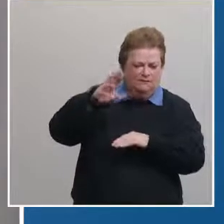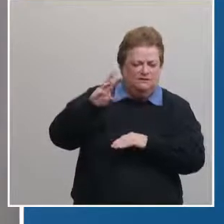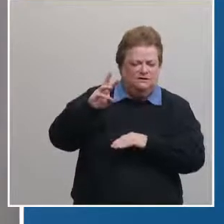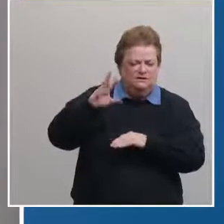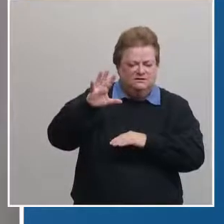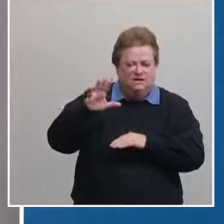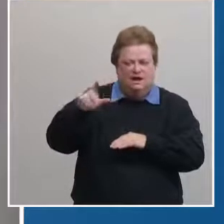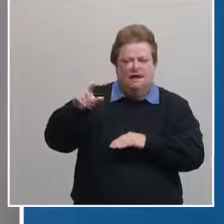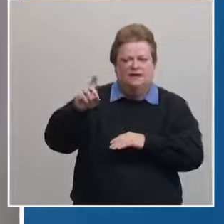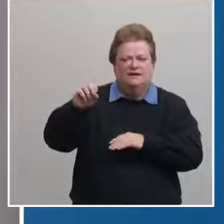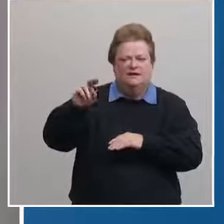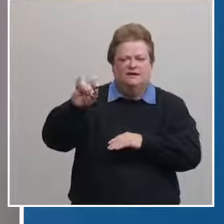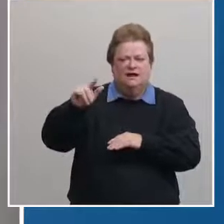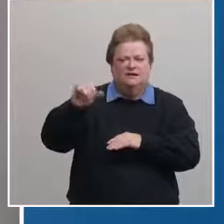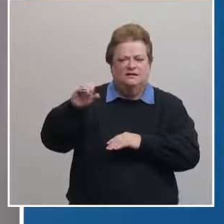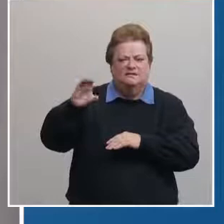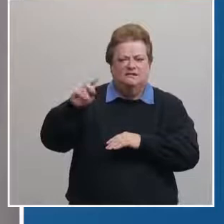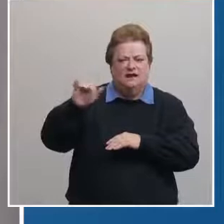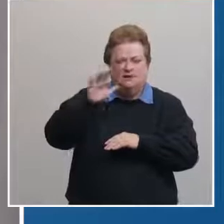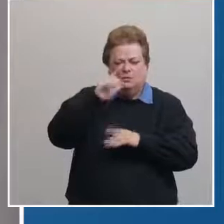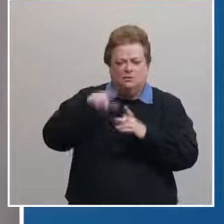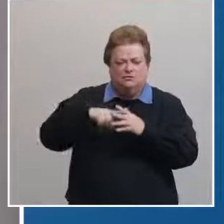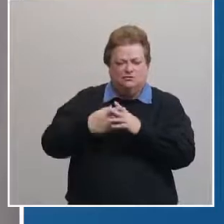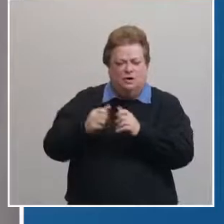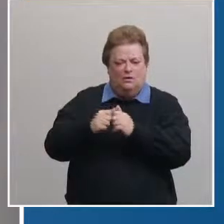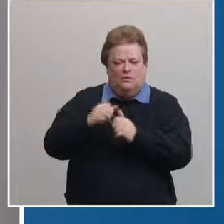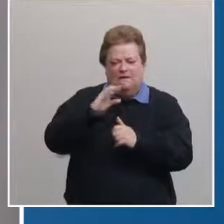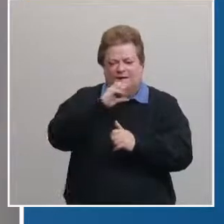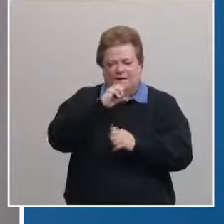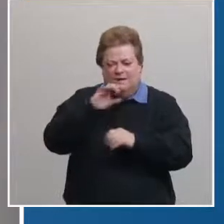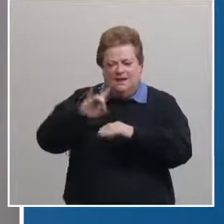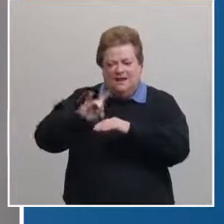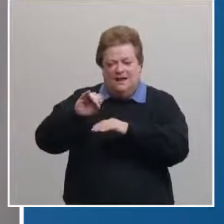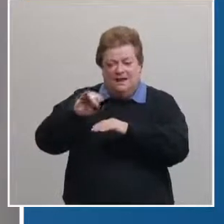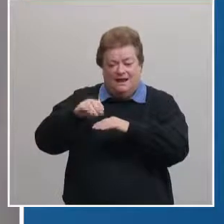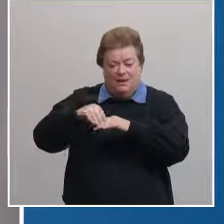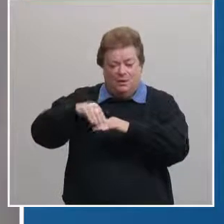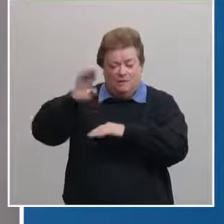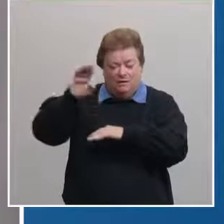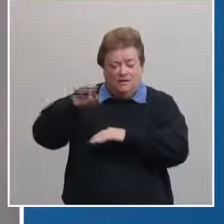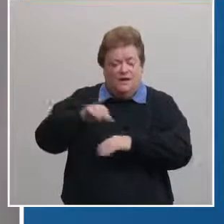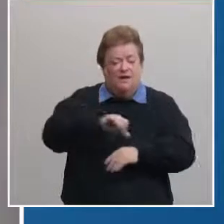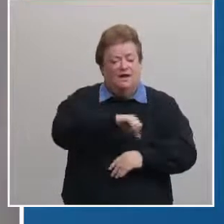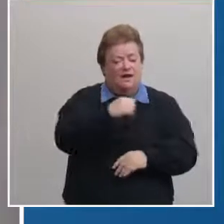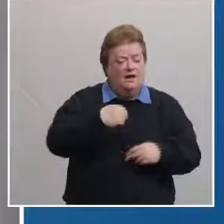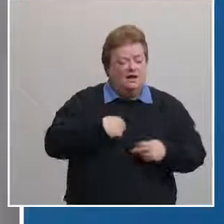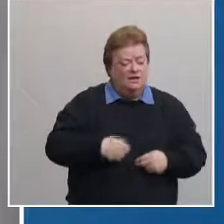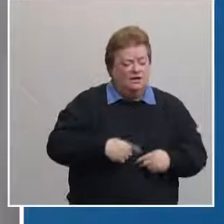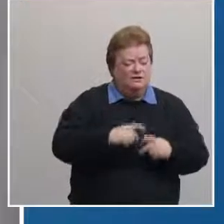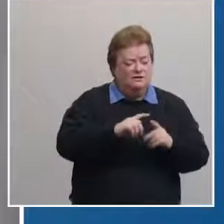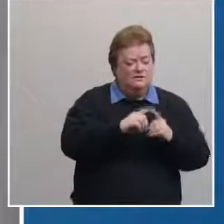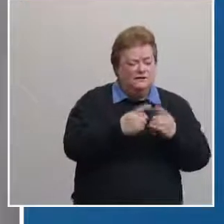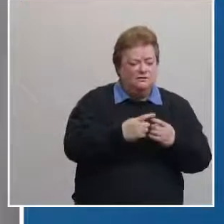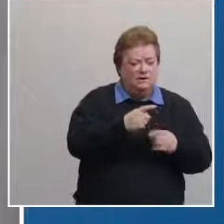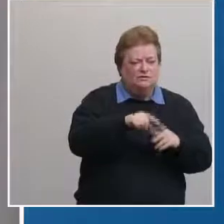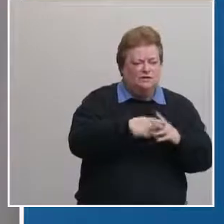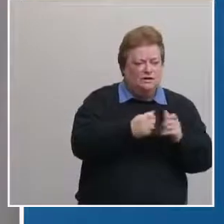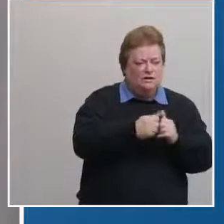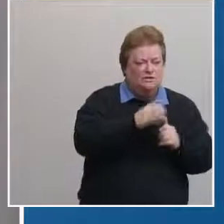announced yesterday that they're going to start with people who are 80 and older other health districts have started with 90 and older